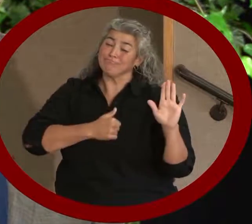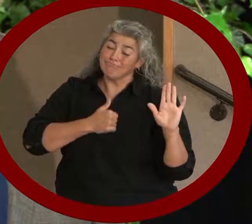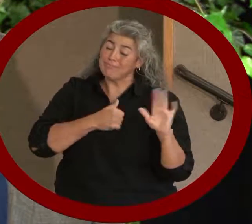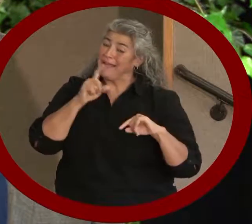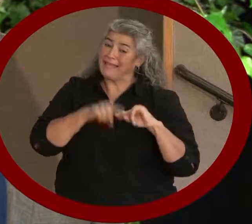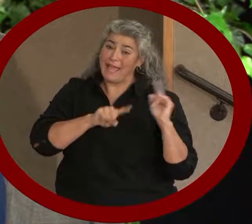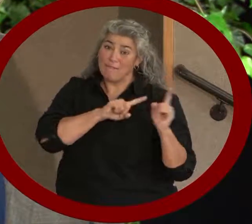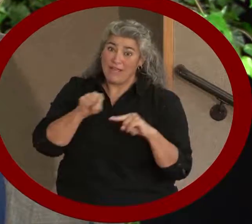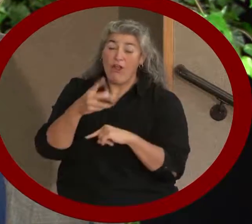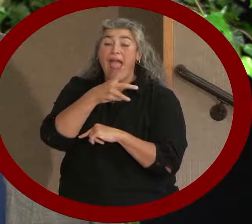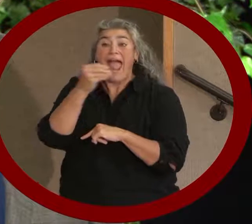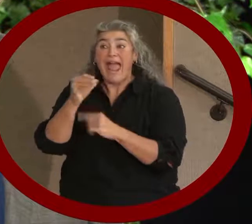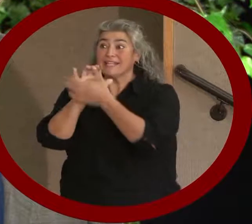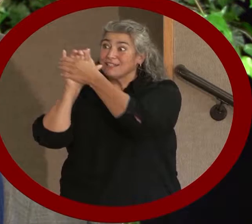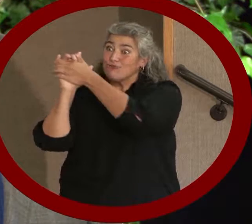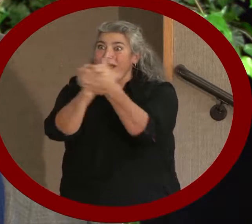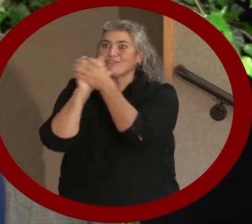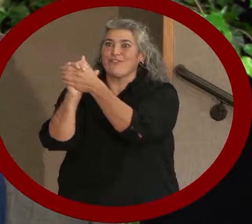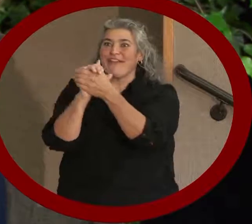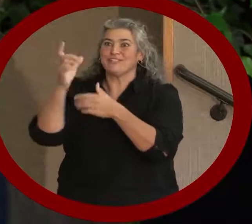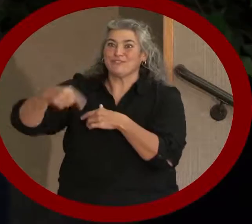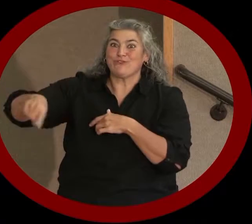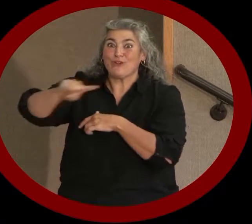Thank you, and have a great luncheon.